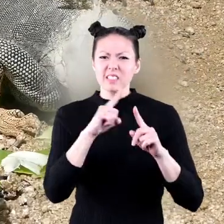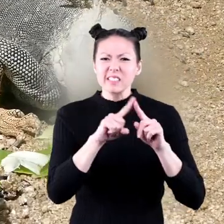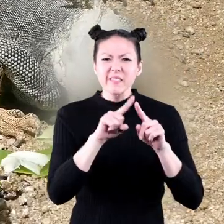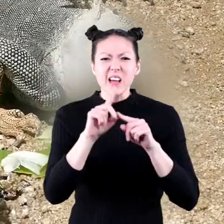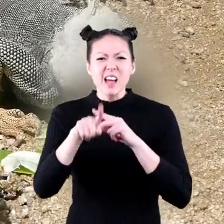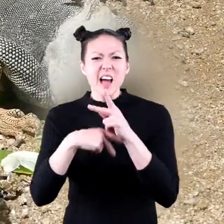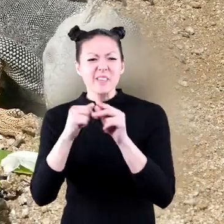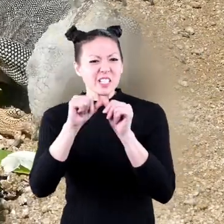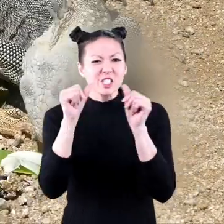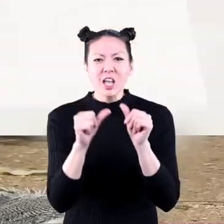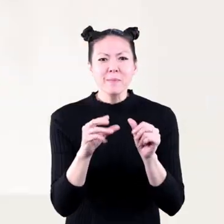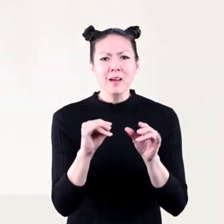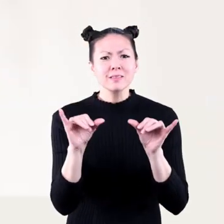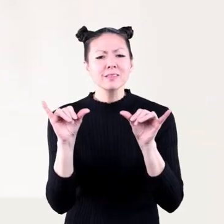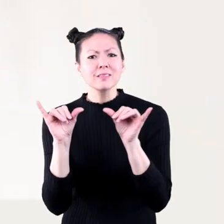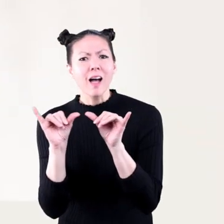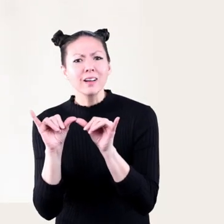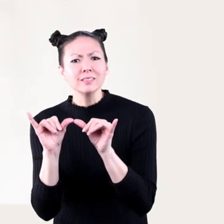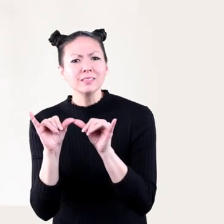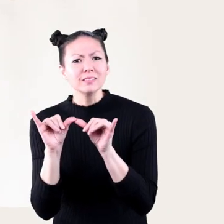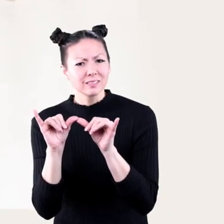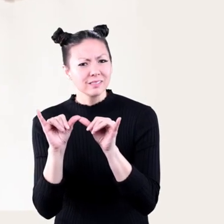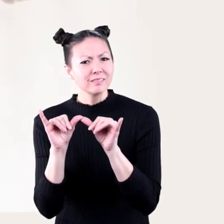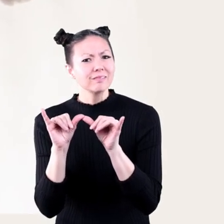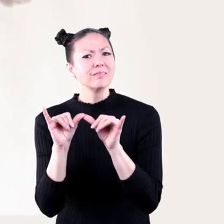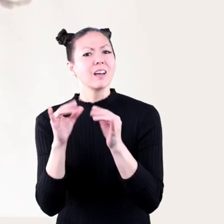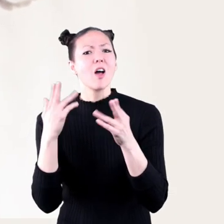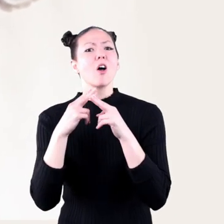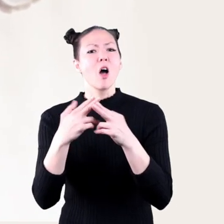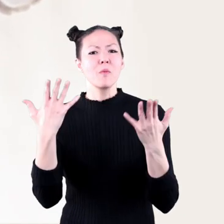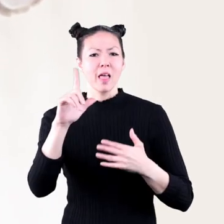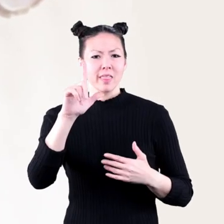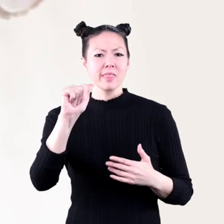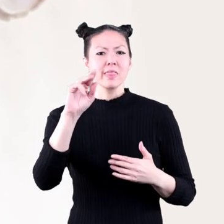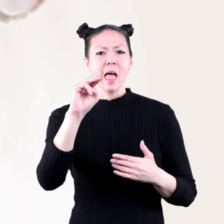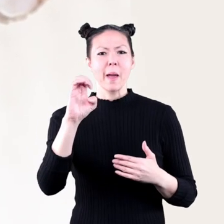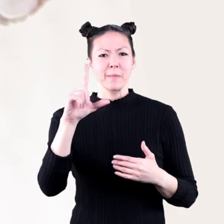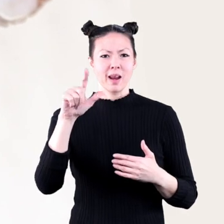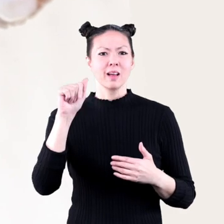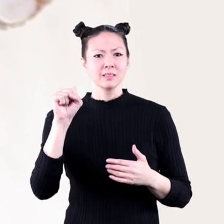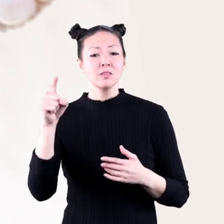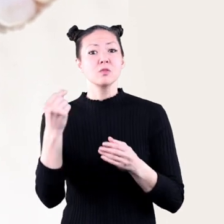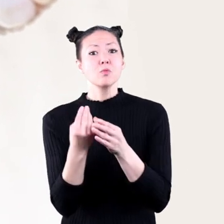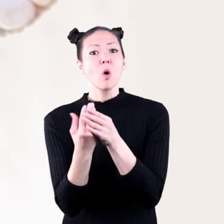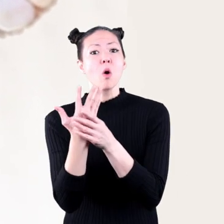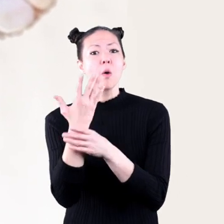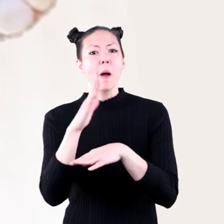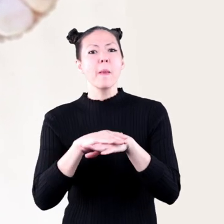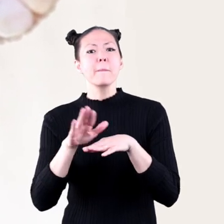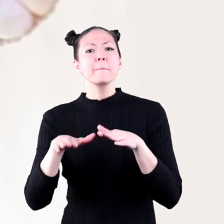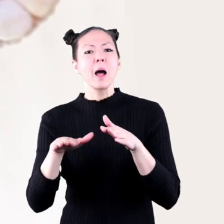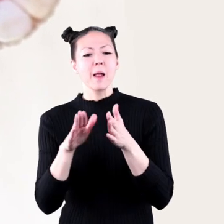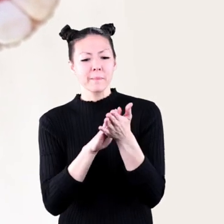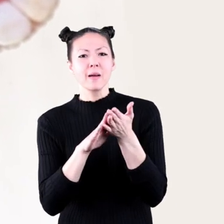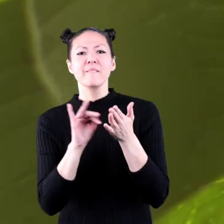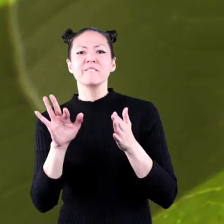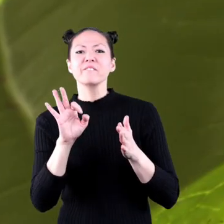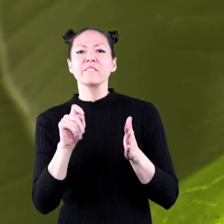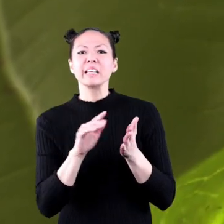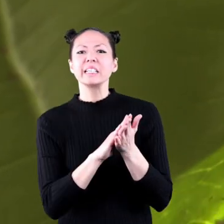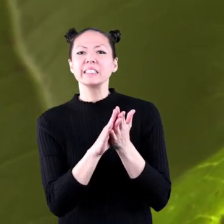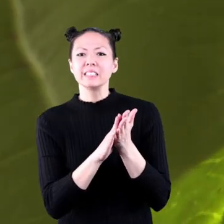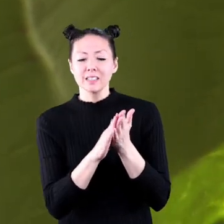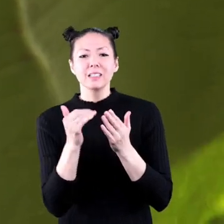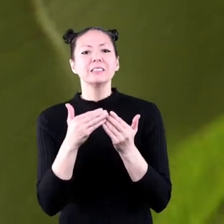sizes. Some lizards have scales called lamellae that grow on the bottom of their feet